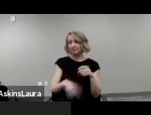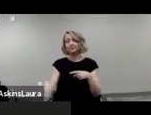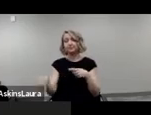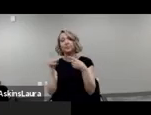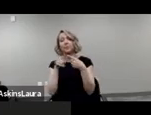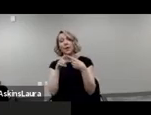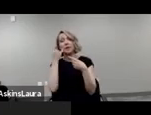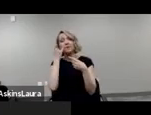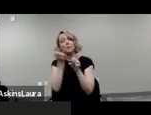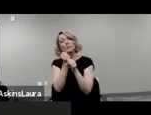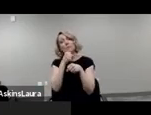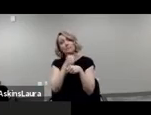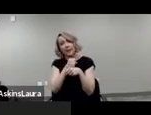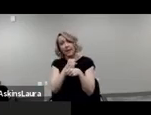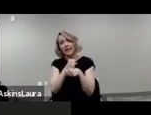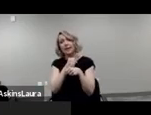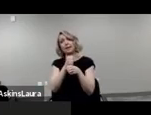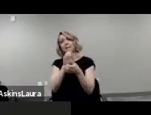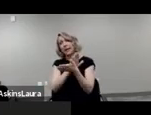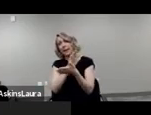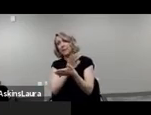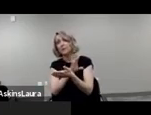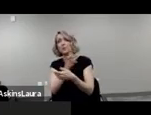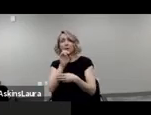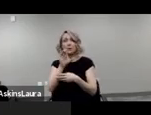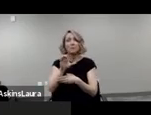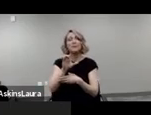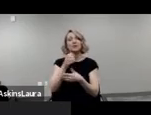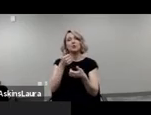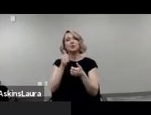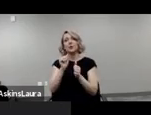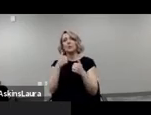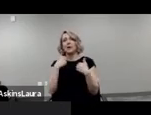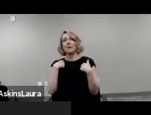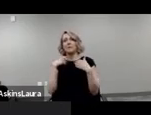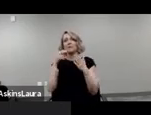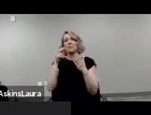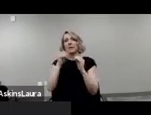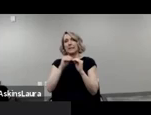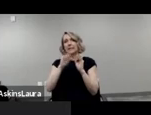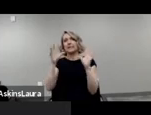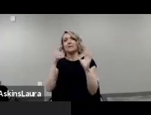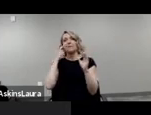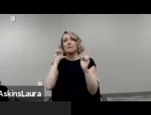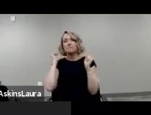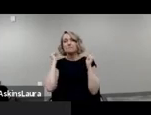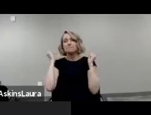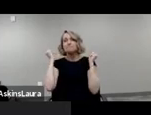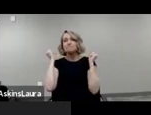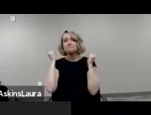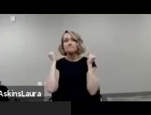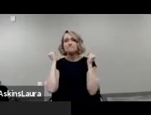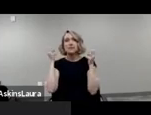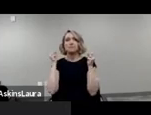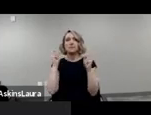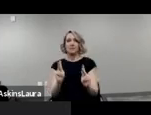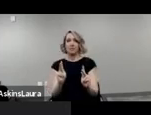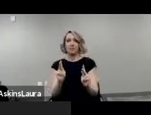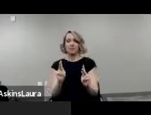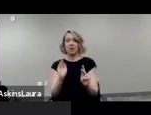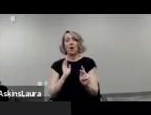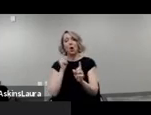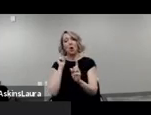materials, make them readable for a wide audience. Our rule of thumb at CFILC is to try and make our materials